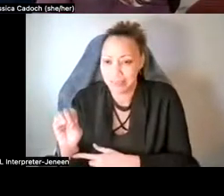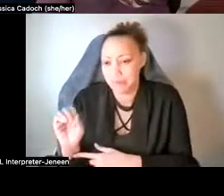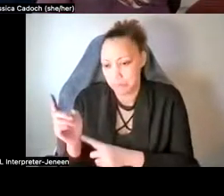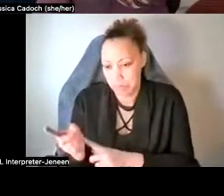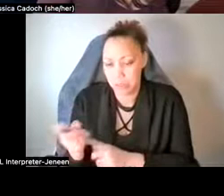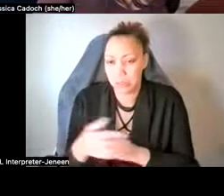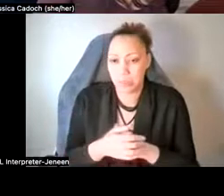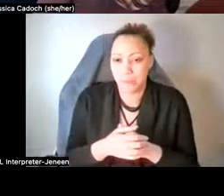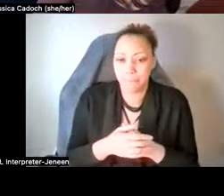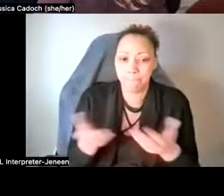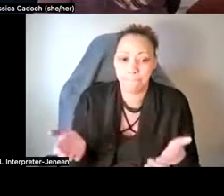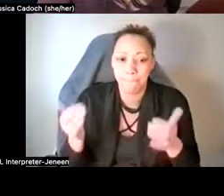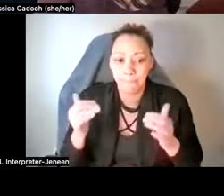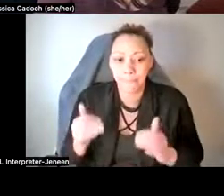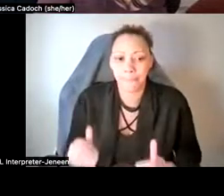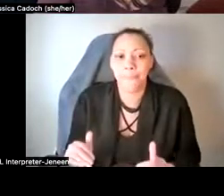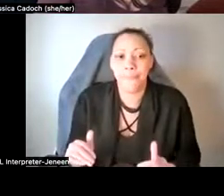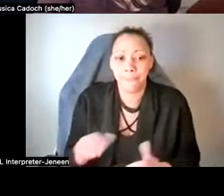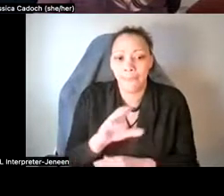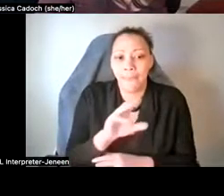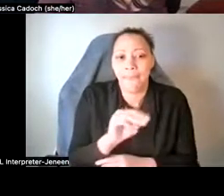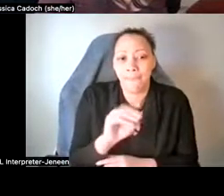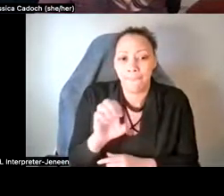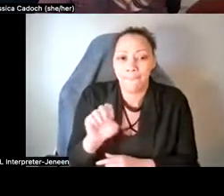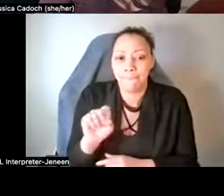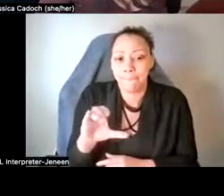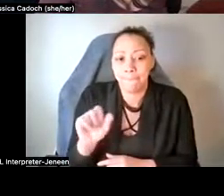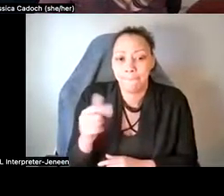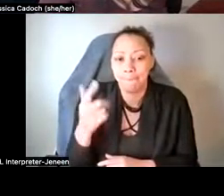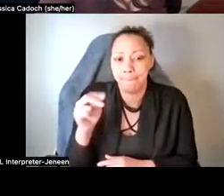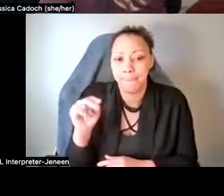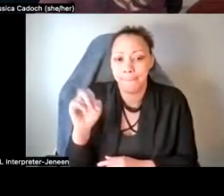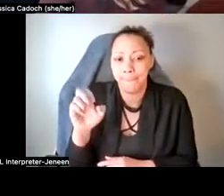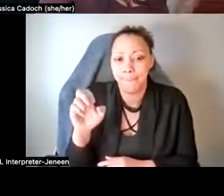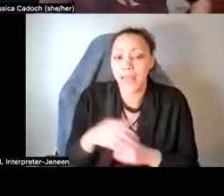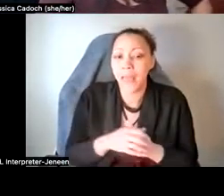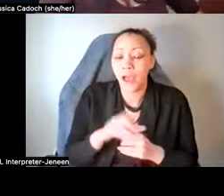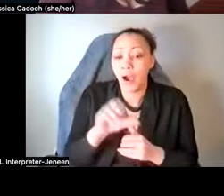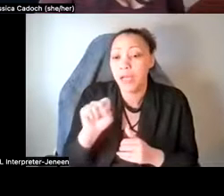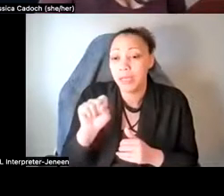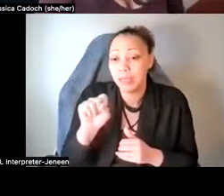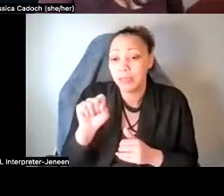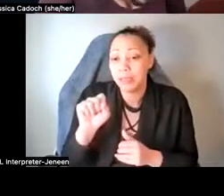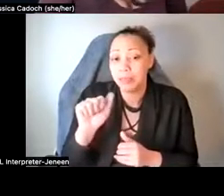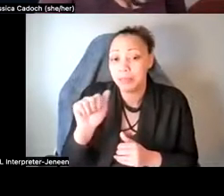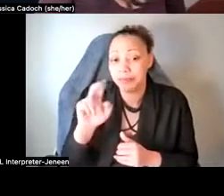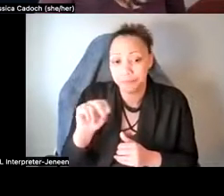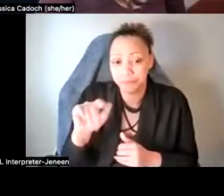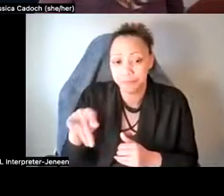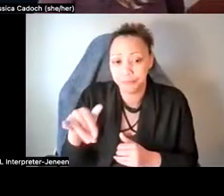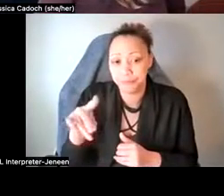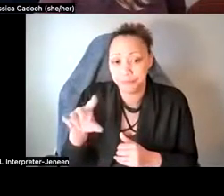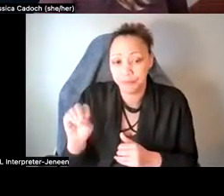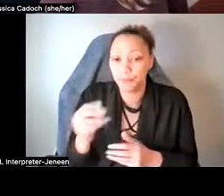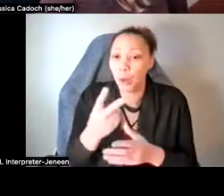then we have mescaline, which is, uh, the derivative of San Pedro or peyote, um, which are both cacti.